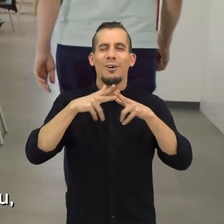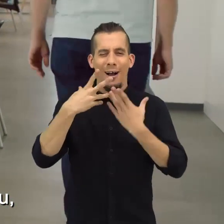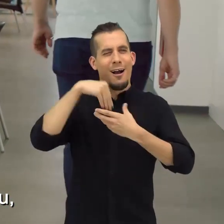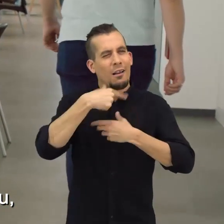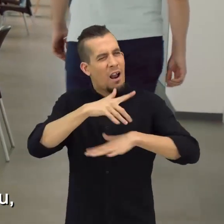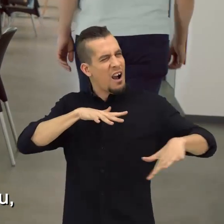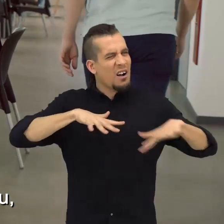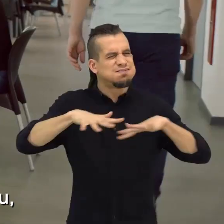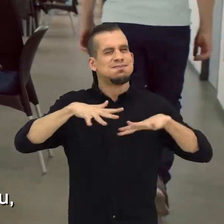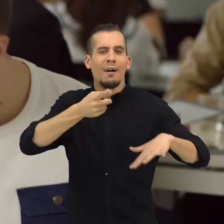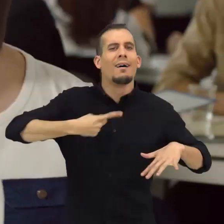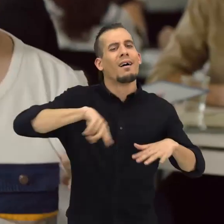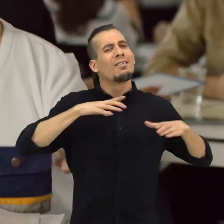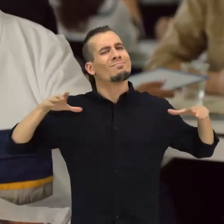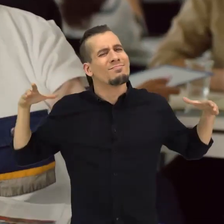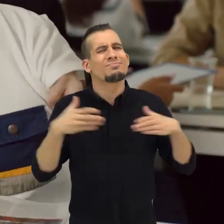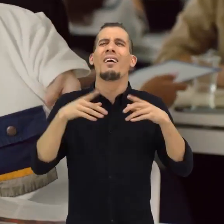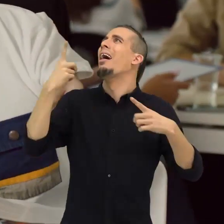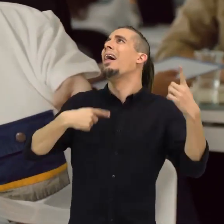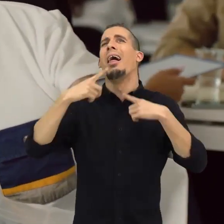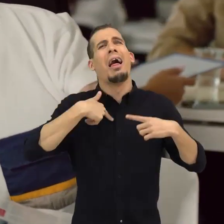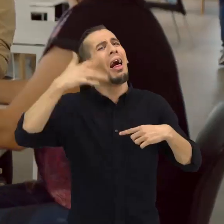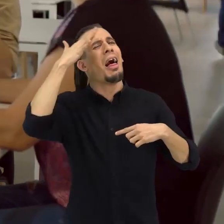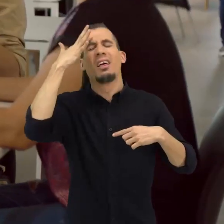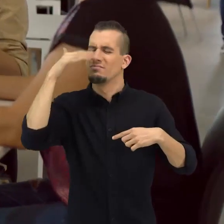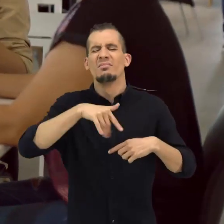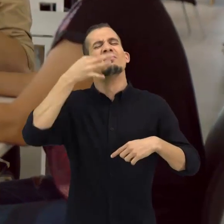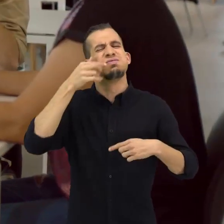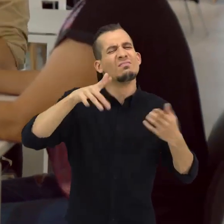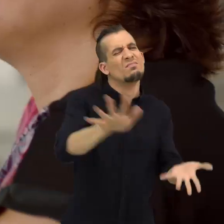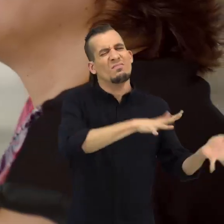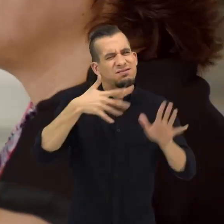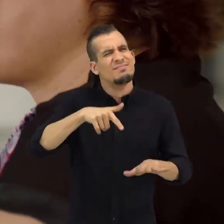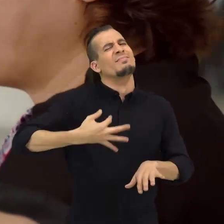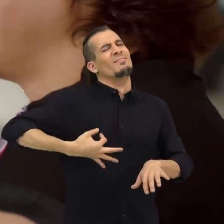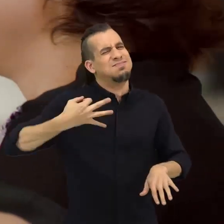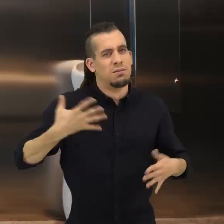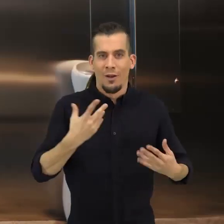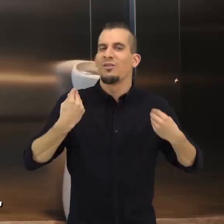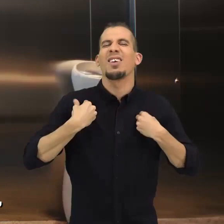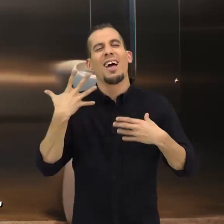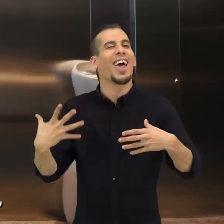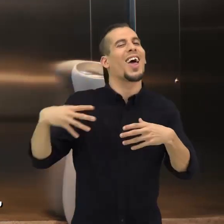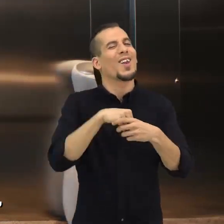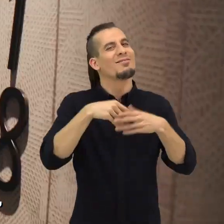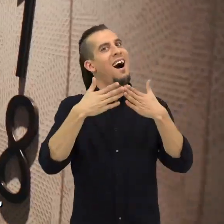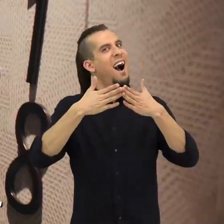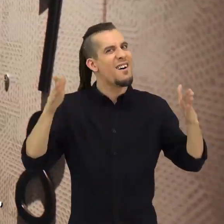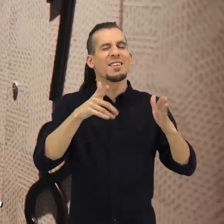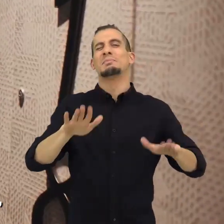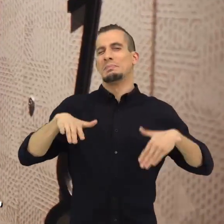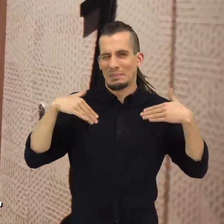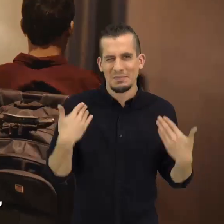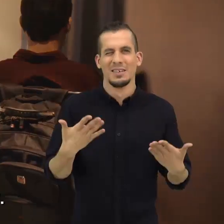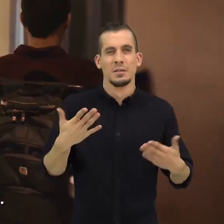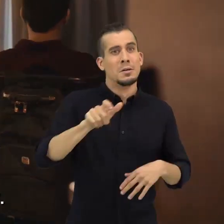inside you, together we'll do what they said we could only dream of. With a more inclusive and